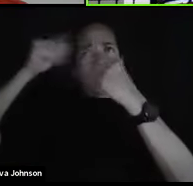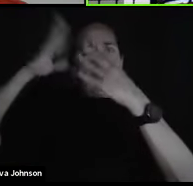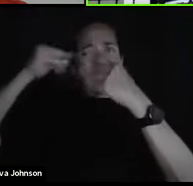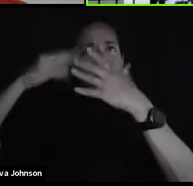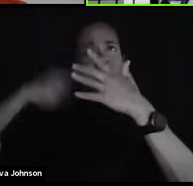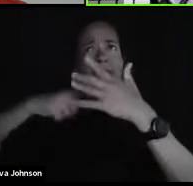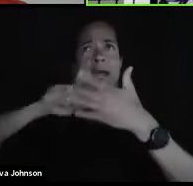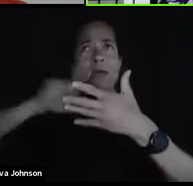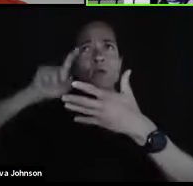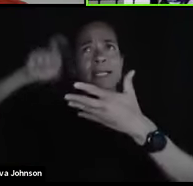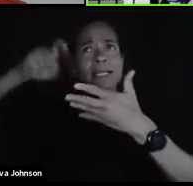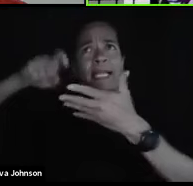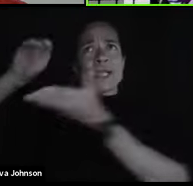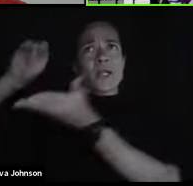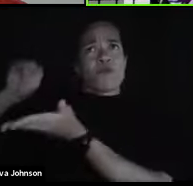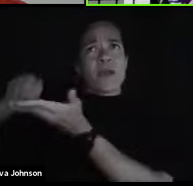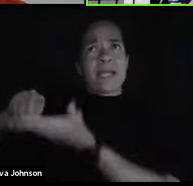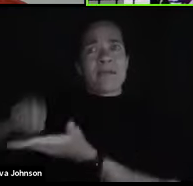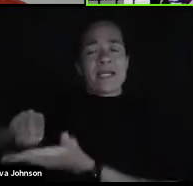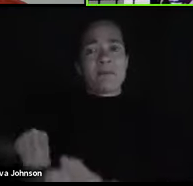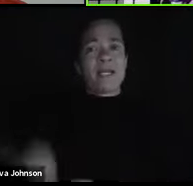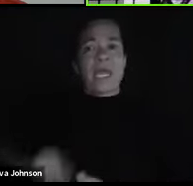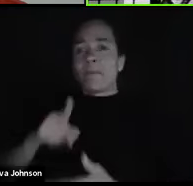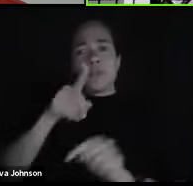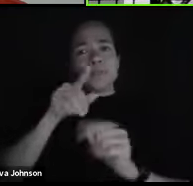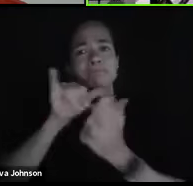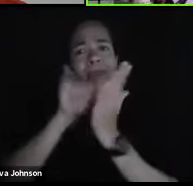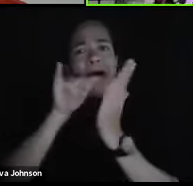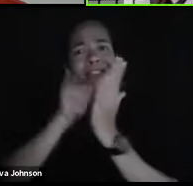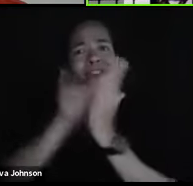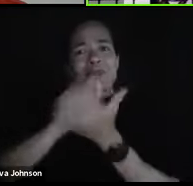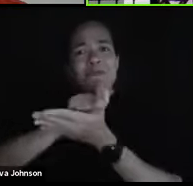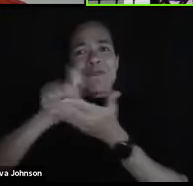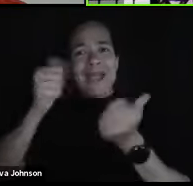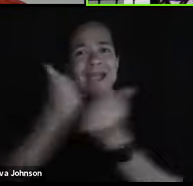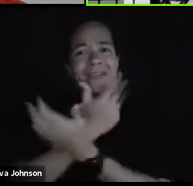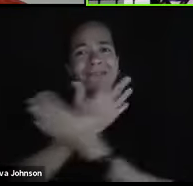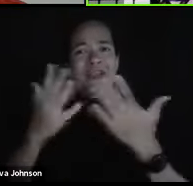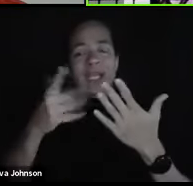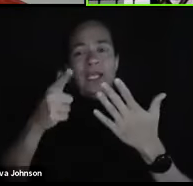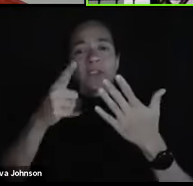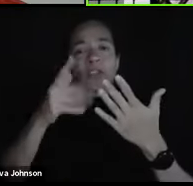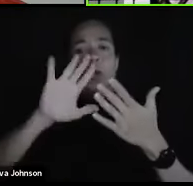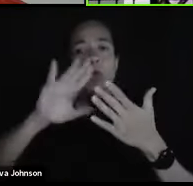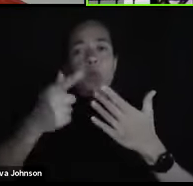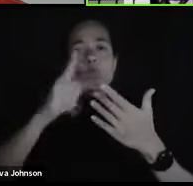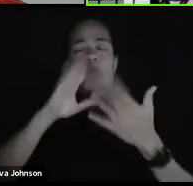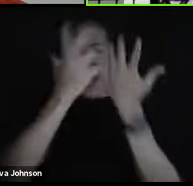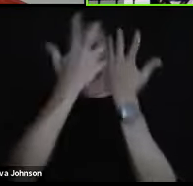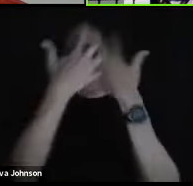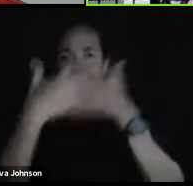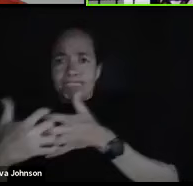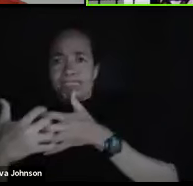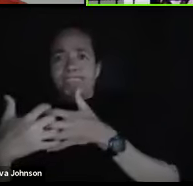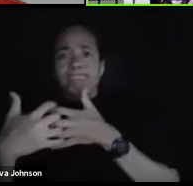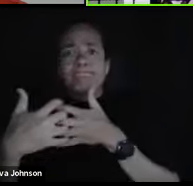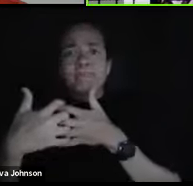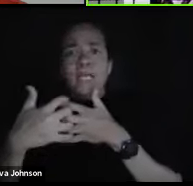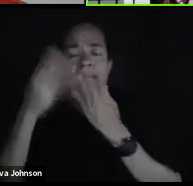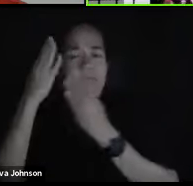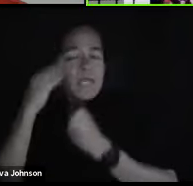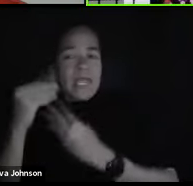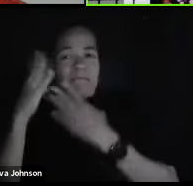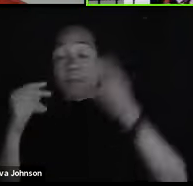it down because you can't write down every word. So you are synthesizing the information that you